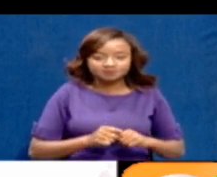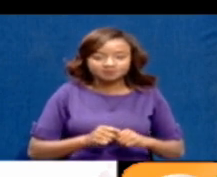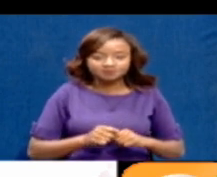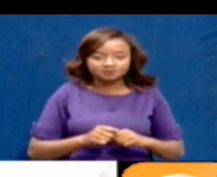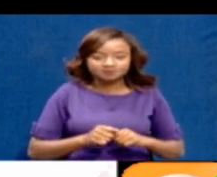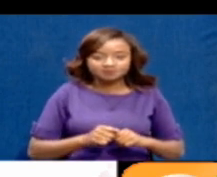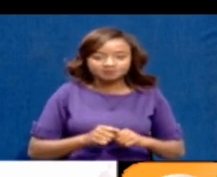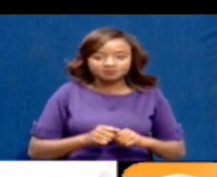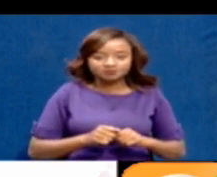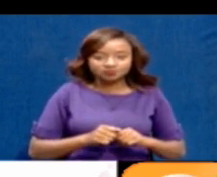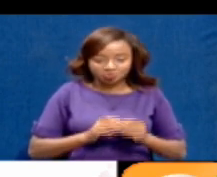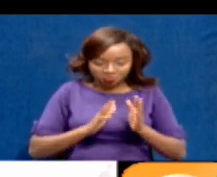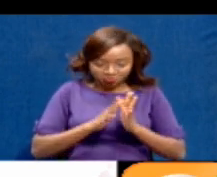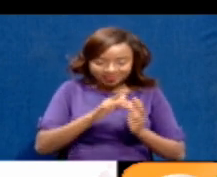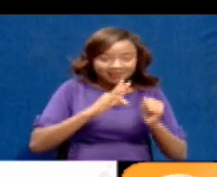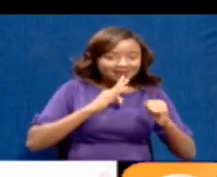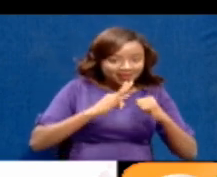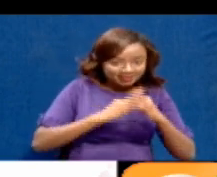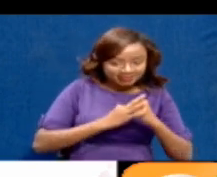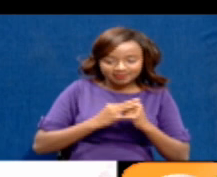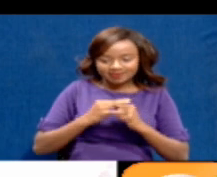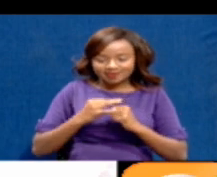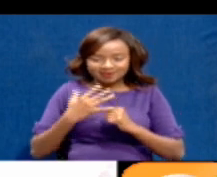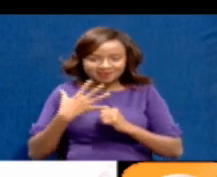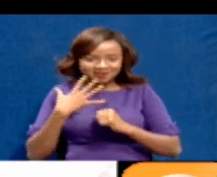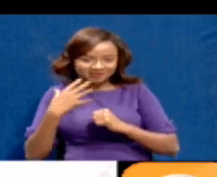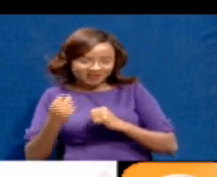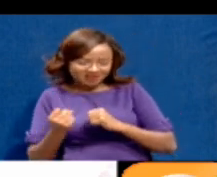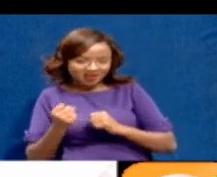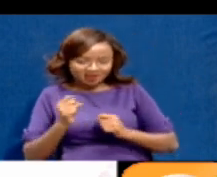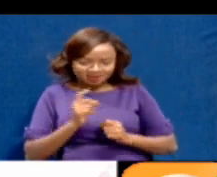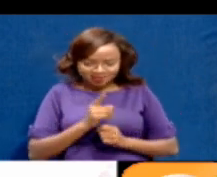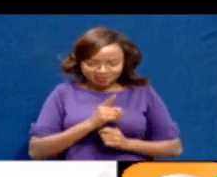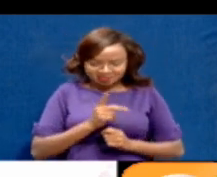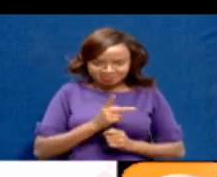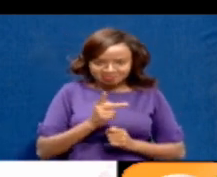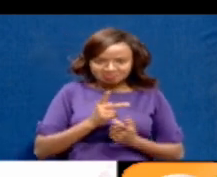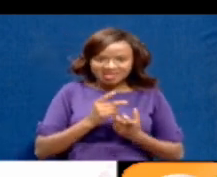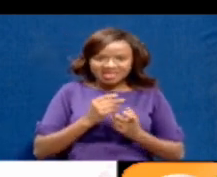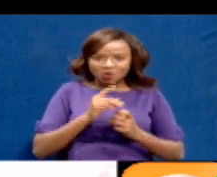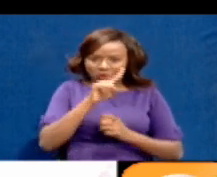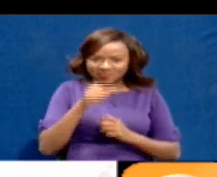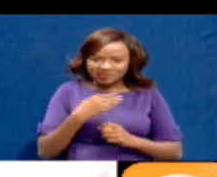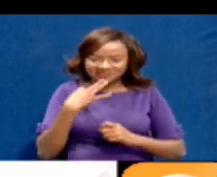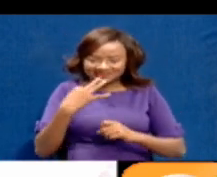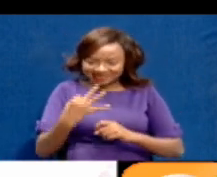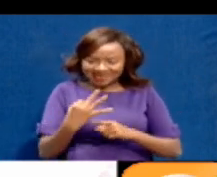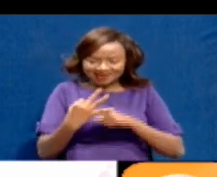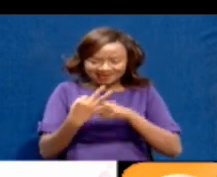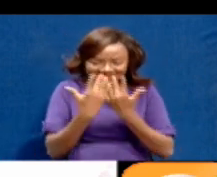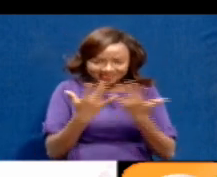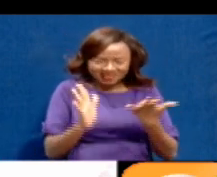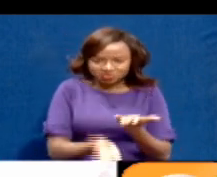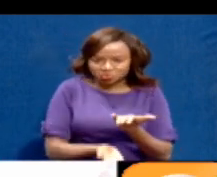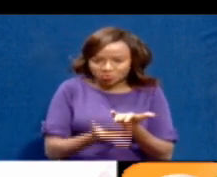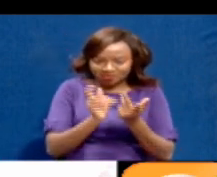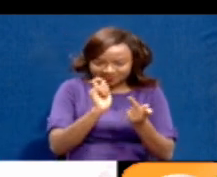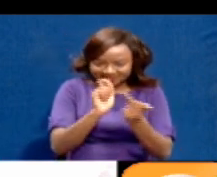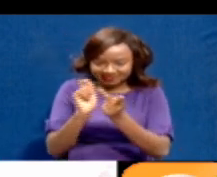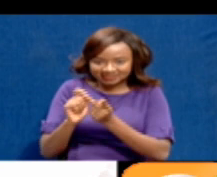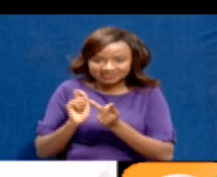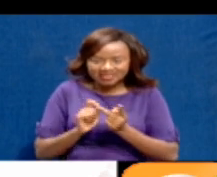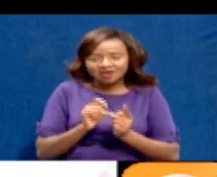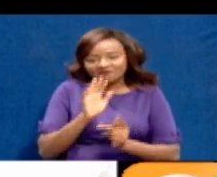500, we believe we can slowly start this exercise. And maybe when these kids become more available, we can